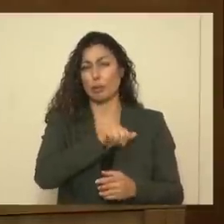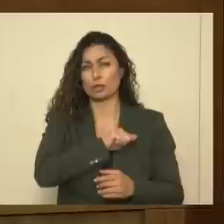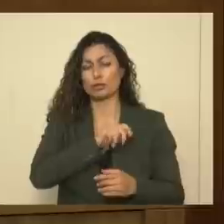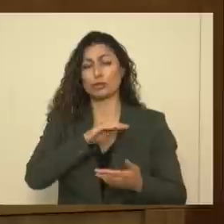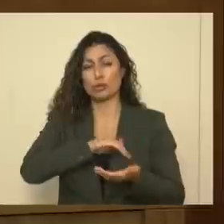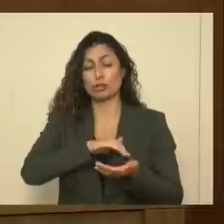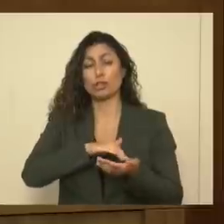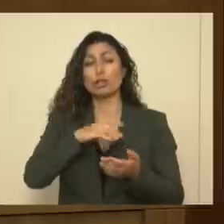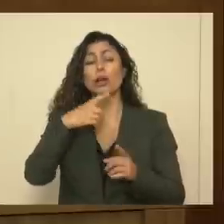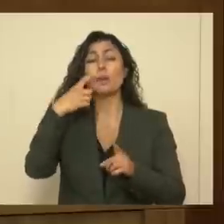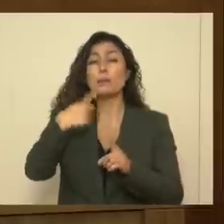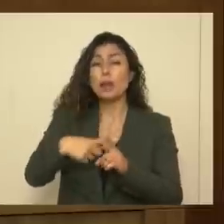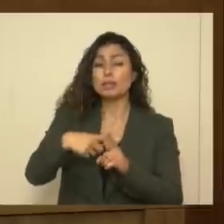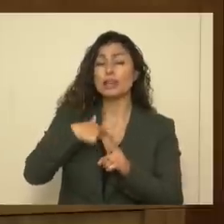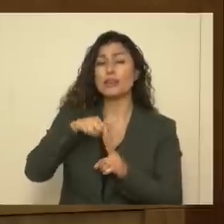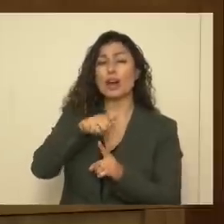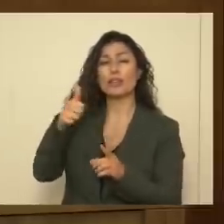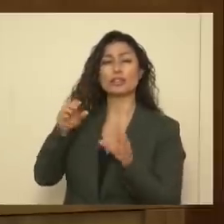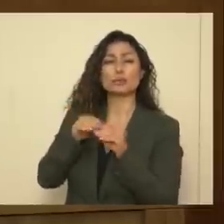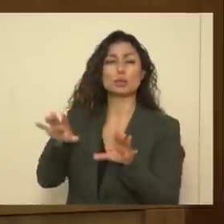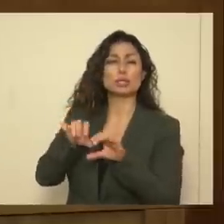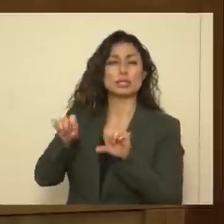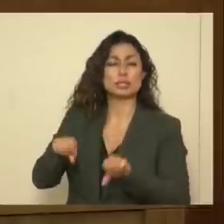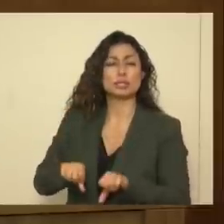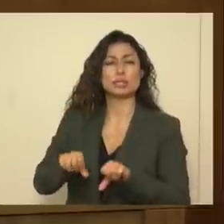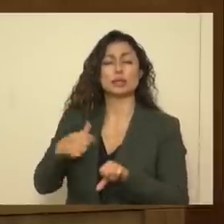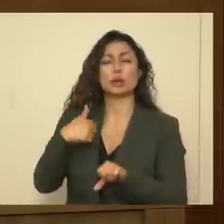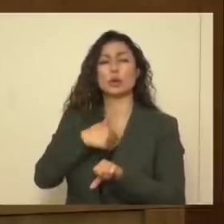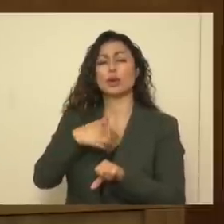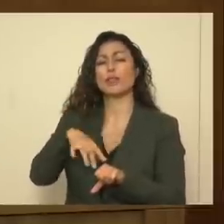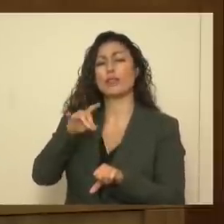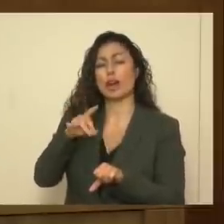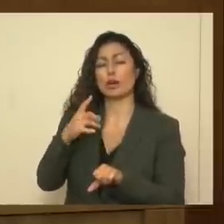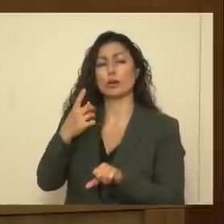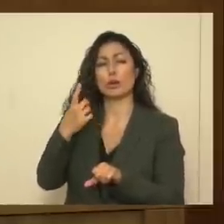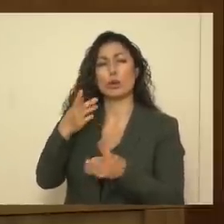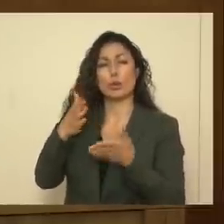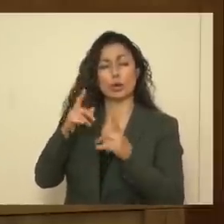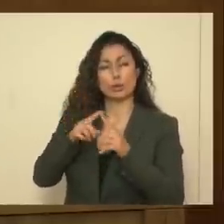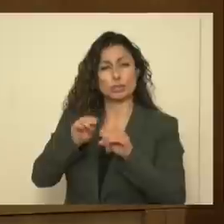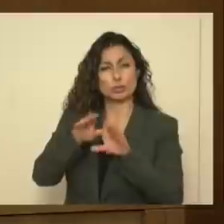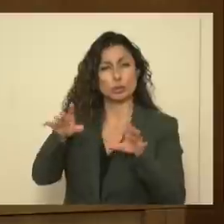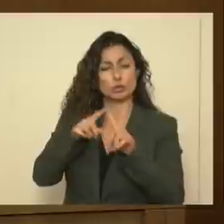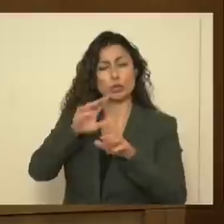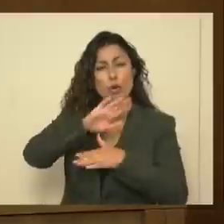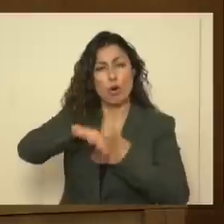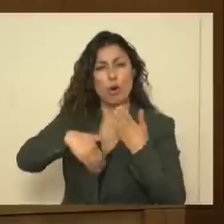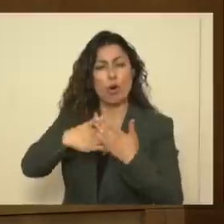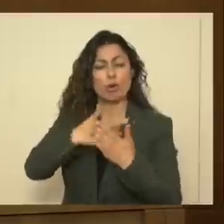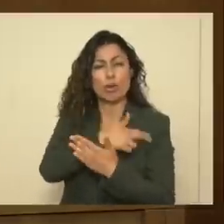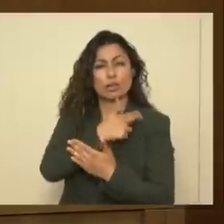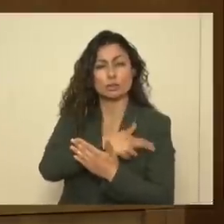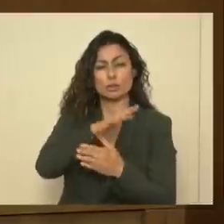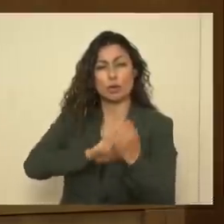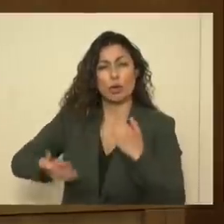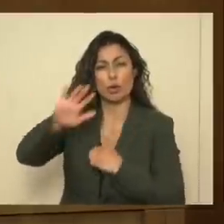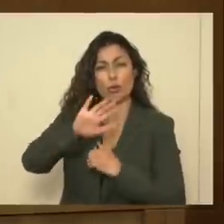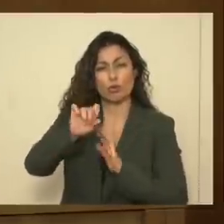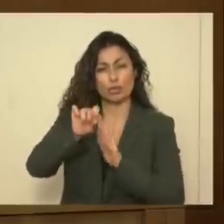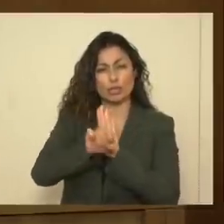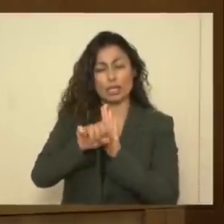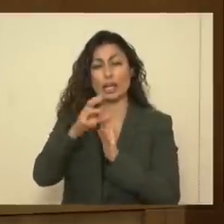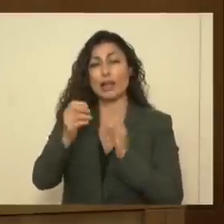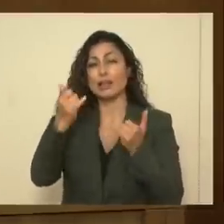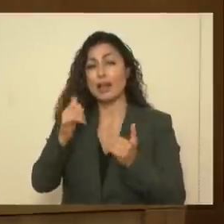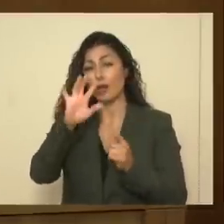other distribution systems that are already in effect, remdesivir. We found a way to distribute that to all the hospitals in the state, and